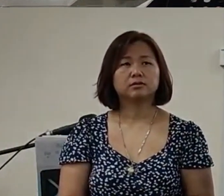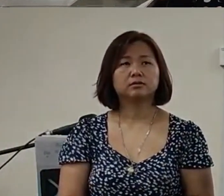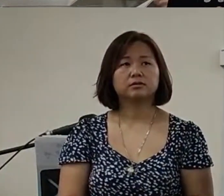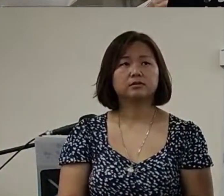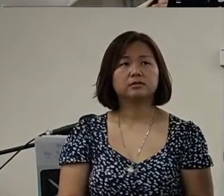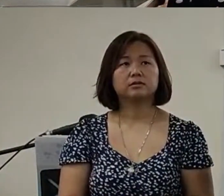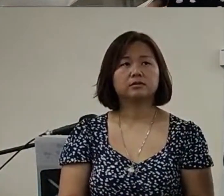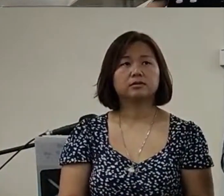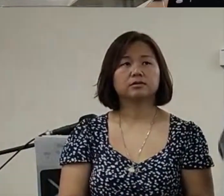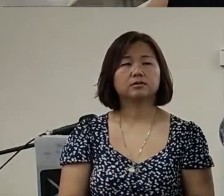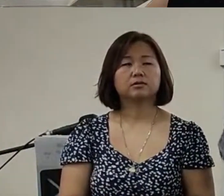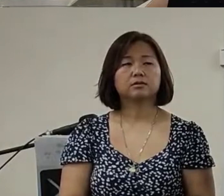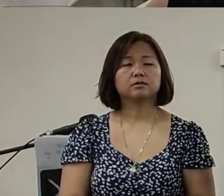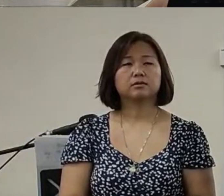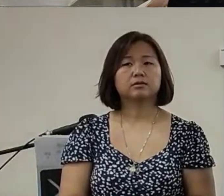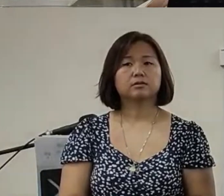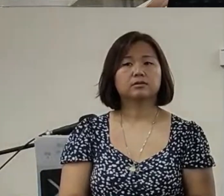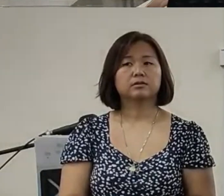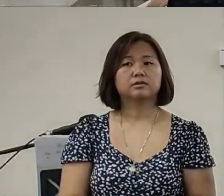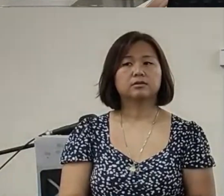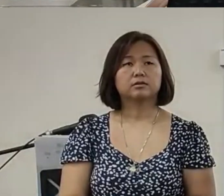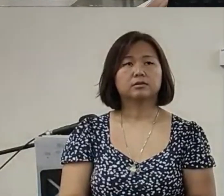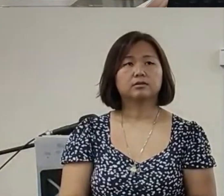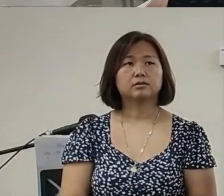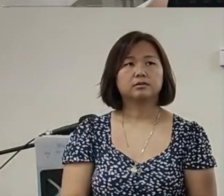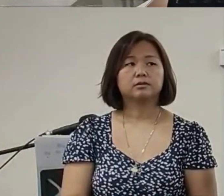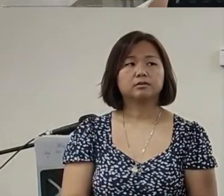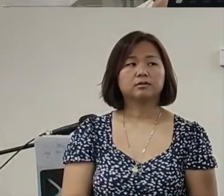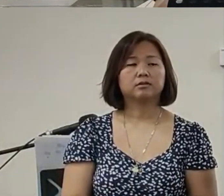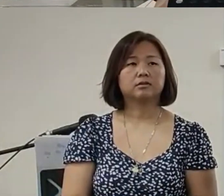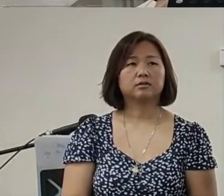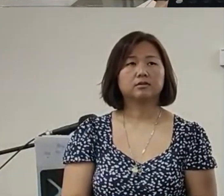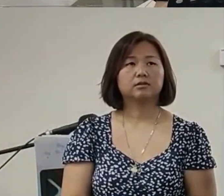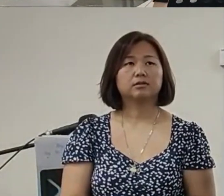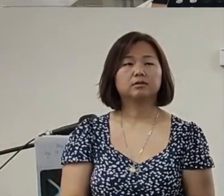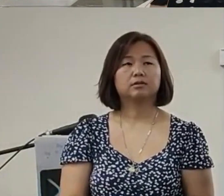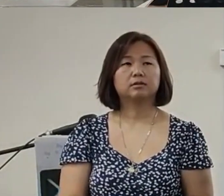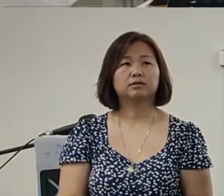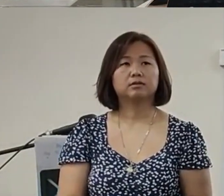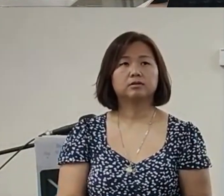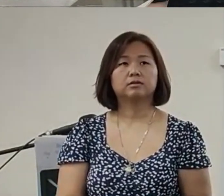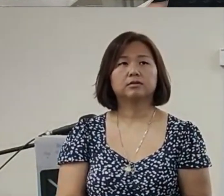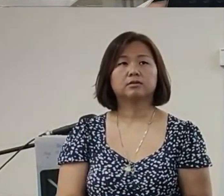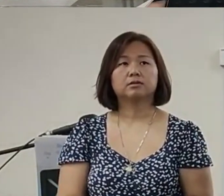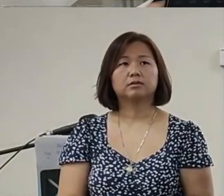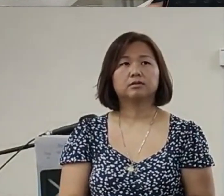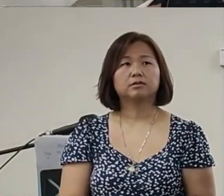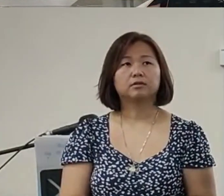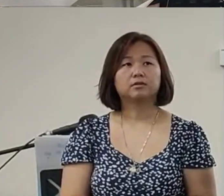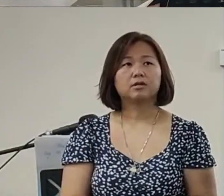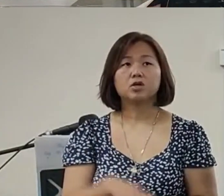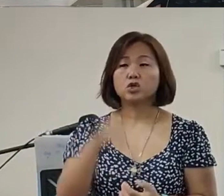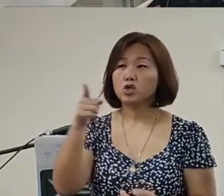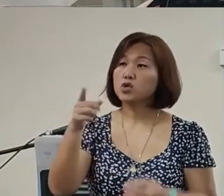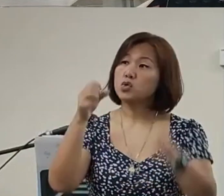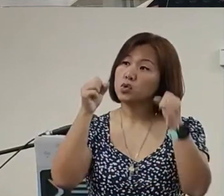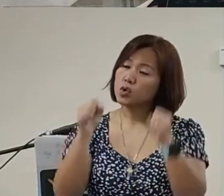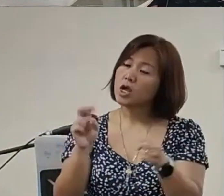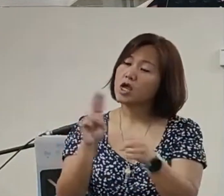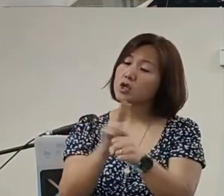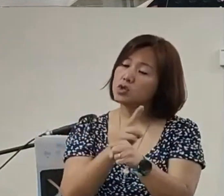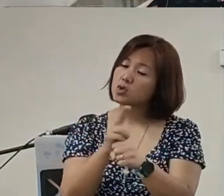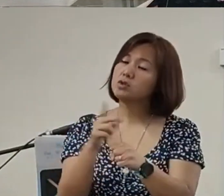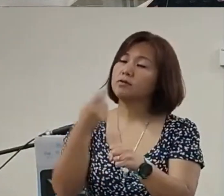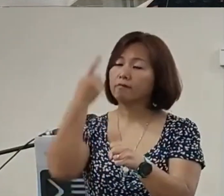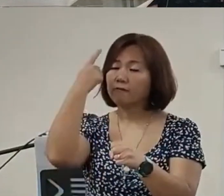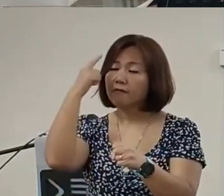prayer I am going to say this prayer for myself and after that you are going to say it you watch I want your this is a powerful prayer that you can use for